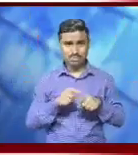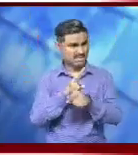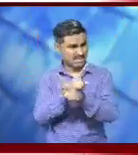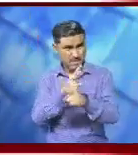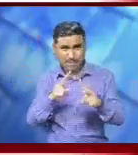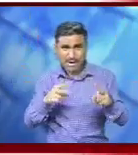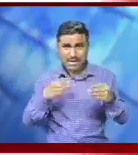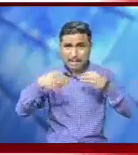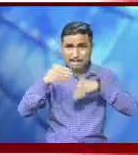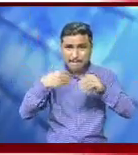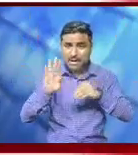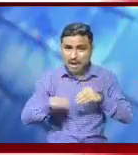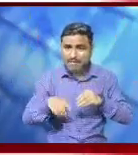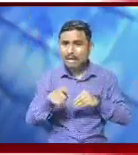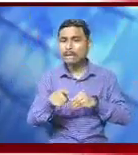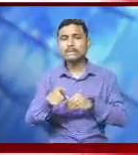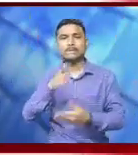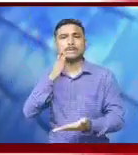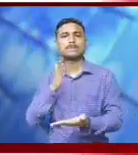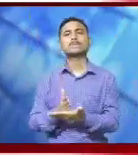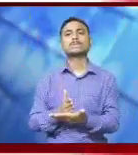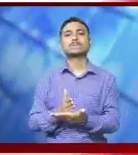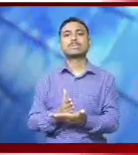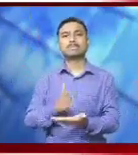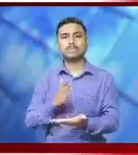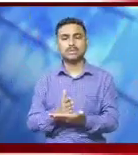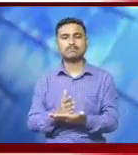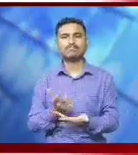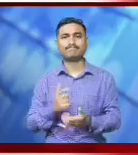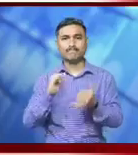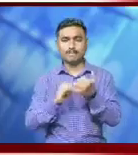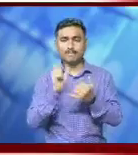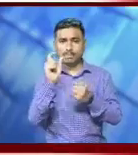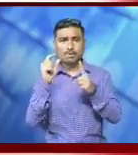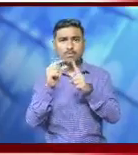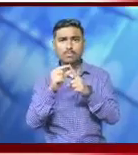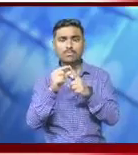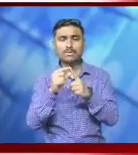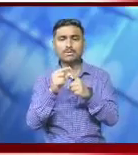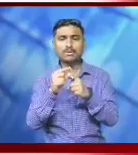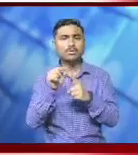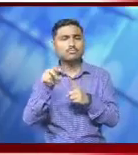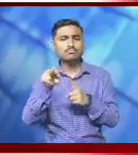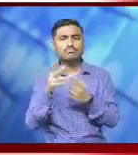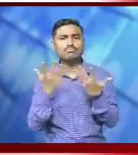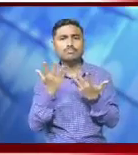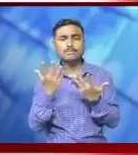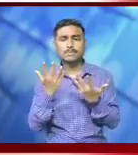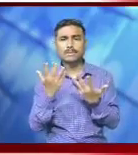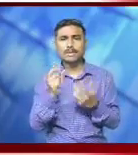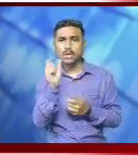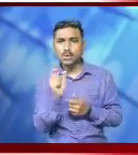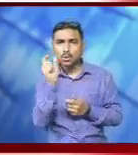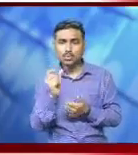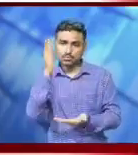cards, cigarette packets, plastic or PVC banners, less than 100 micron and stirrers. In